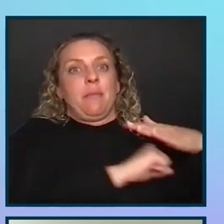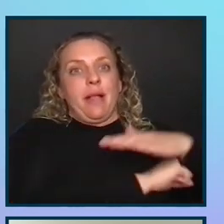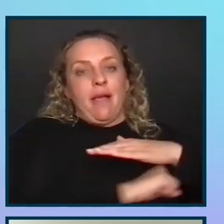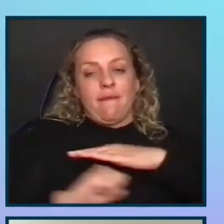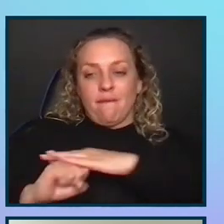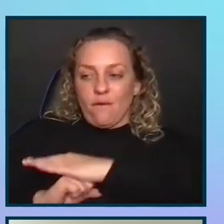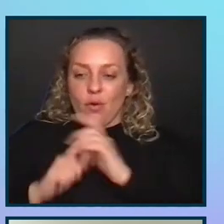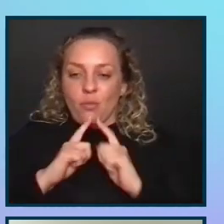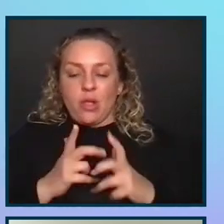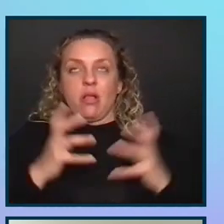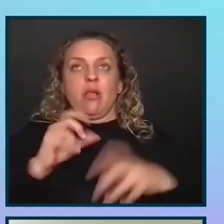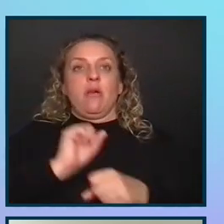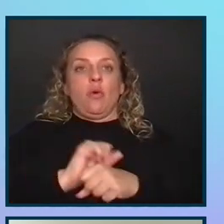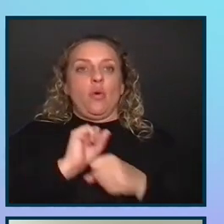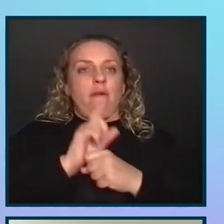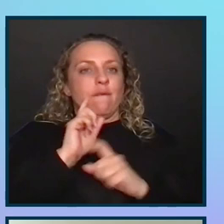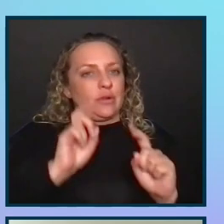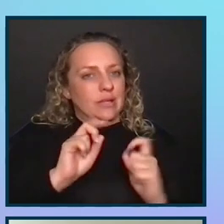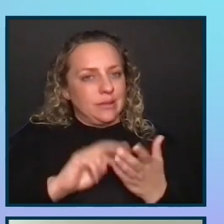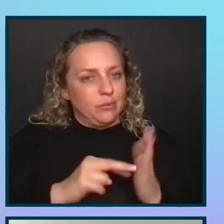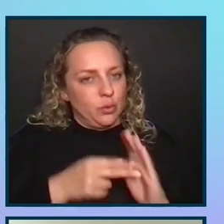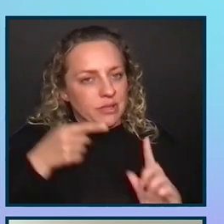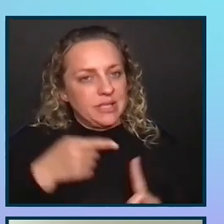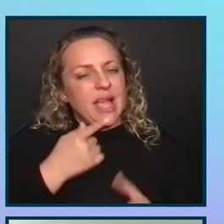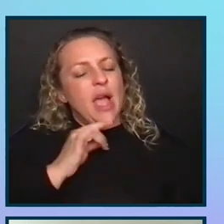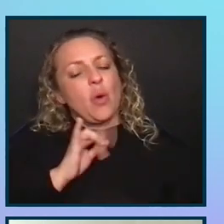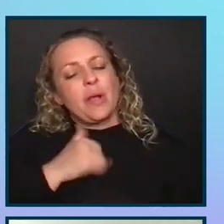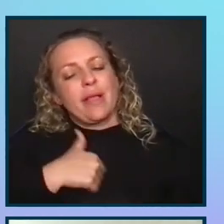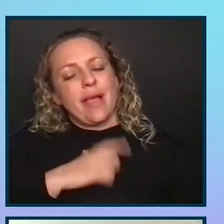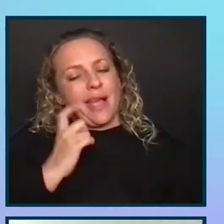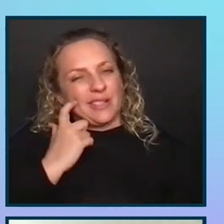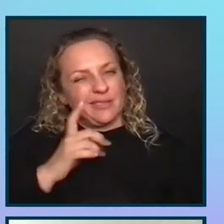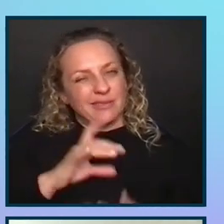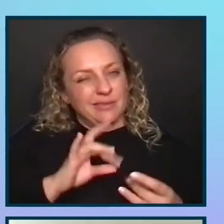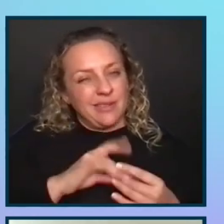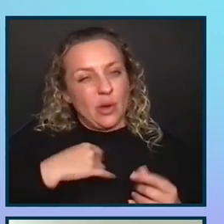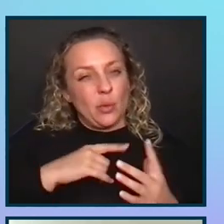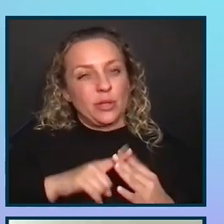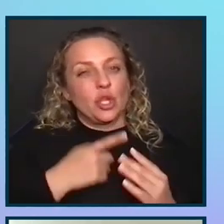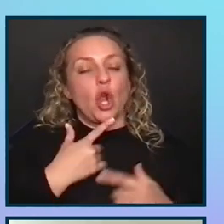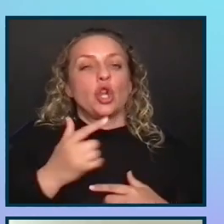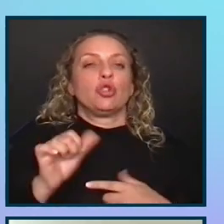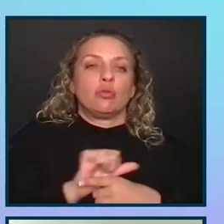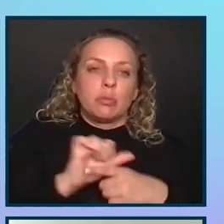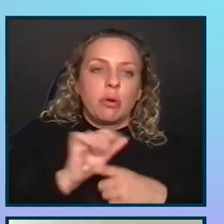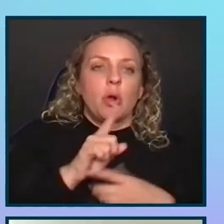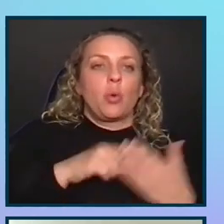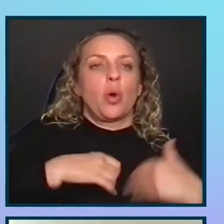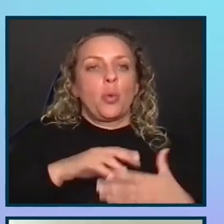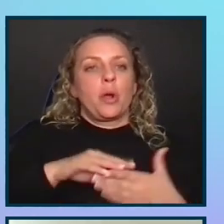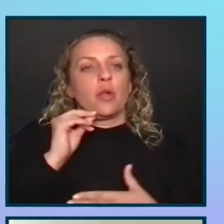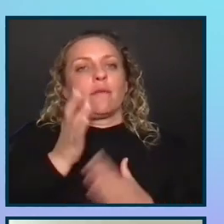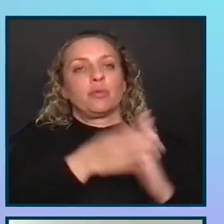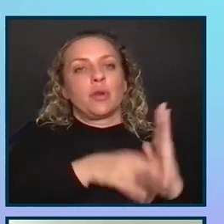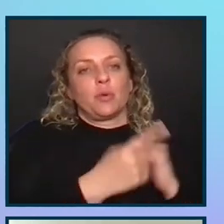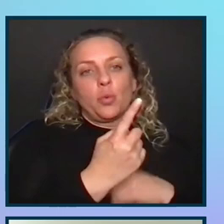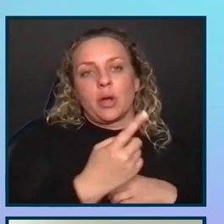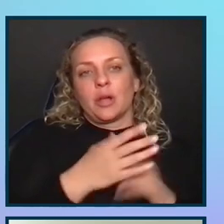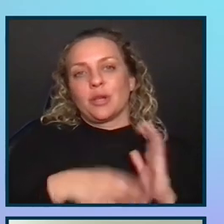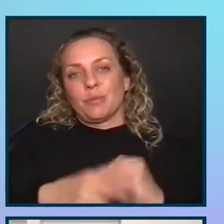task for testing purposes. And really, like I said, this is where we started to put into practice what we learned from chapters one and two.